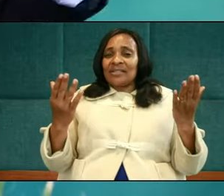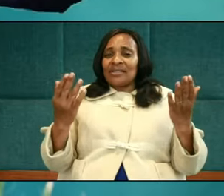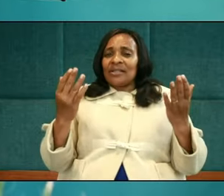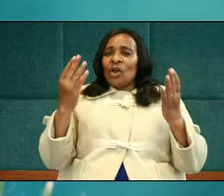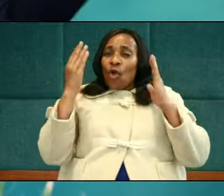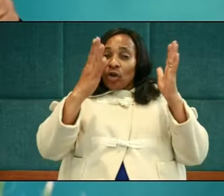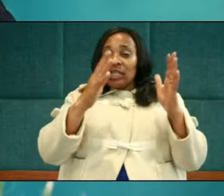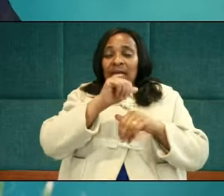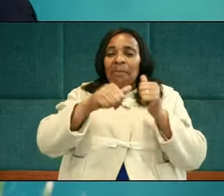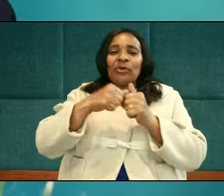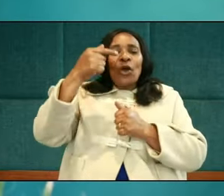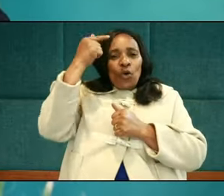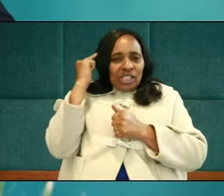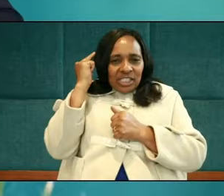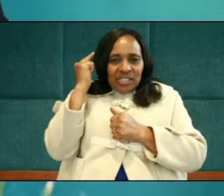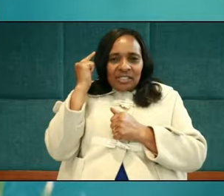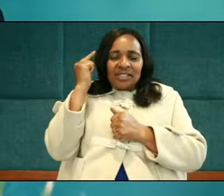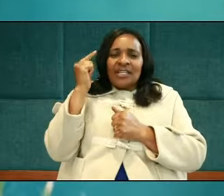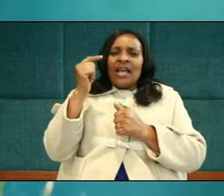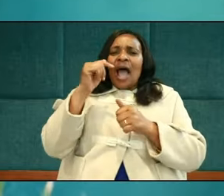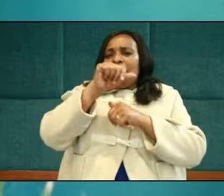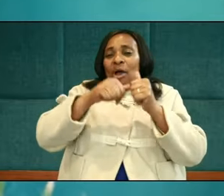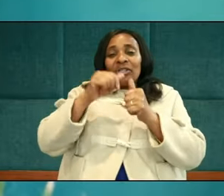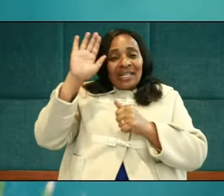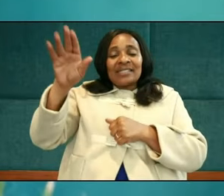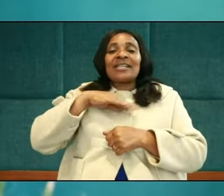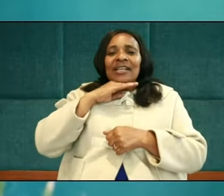conscious of his origin. He's conscious of his destiny.